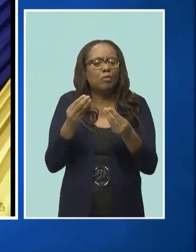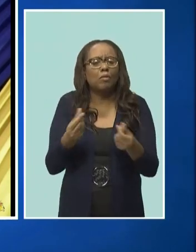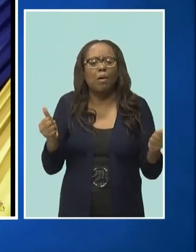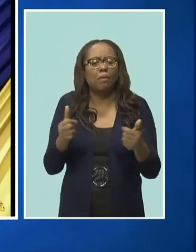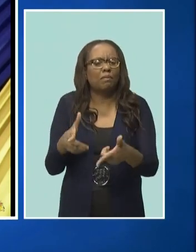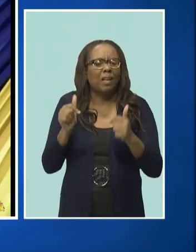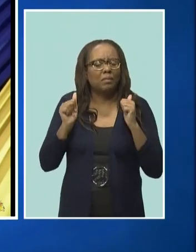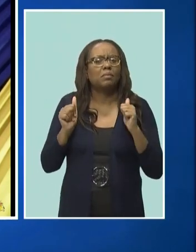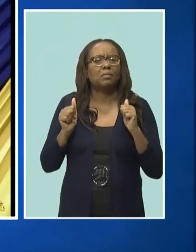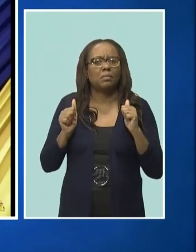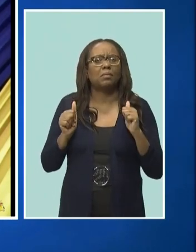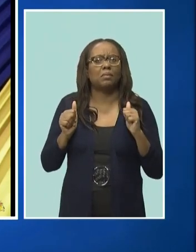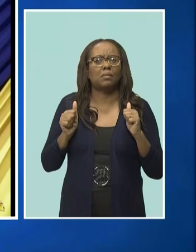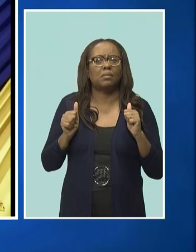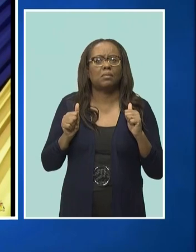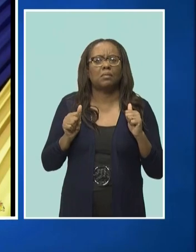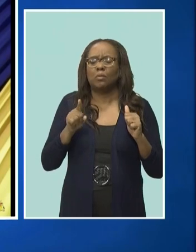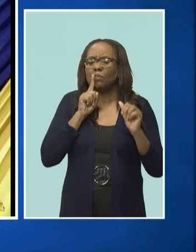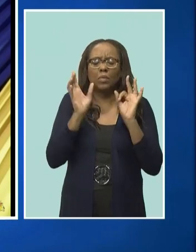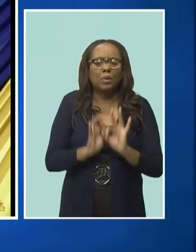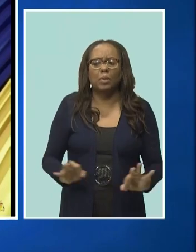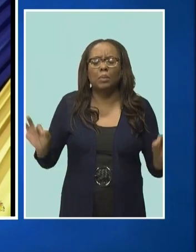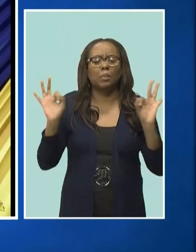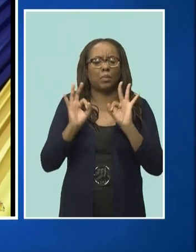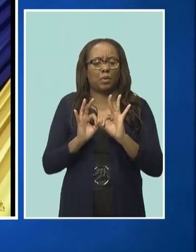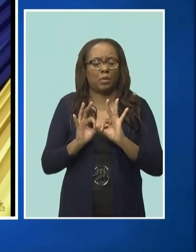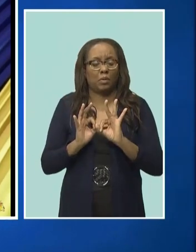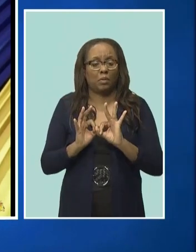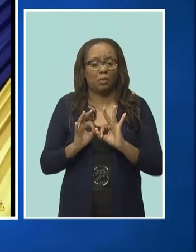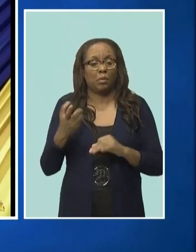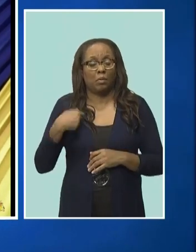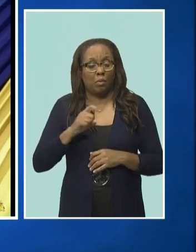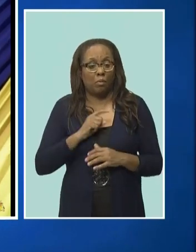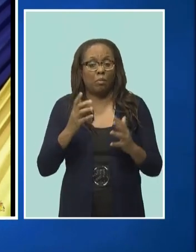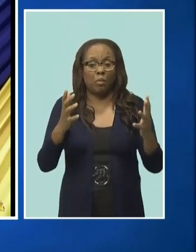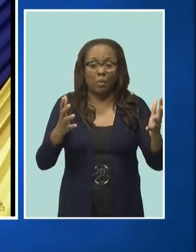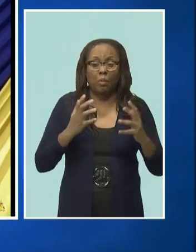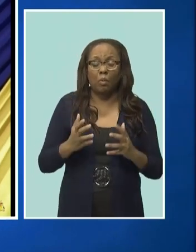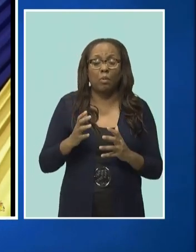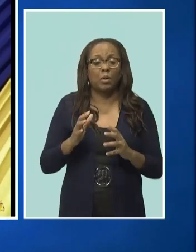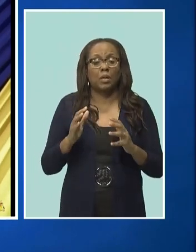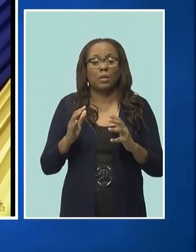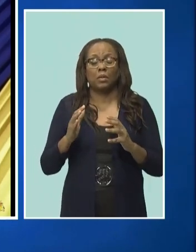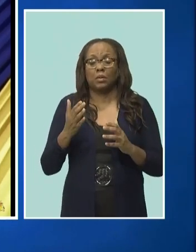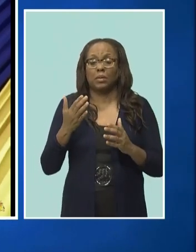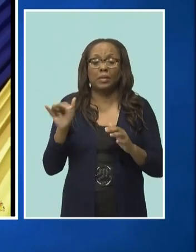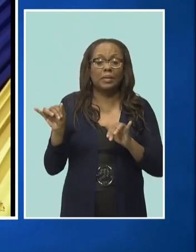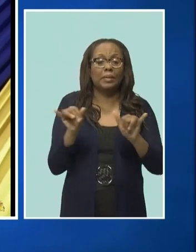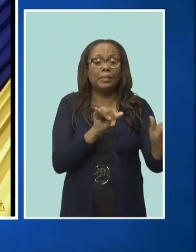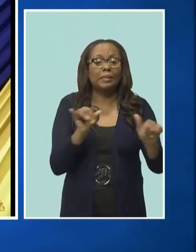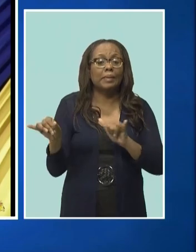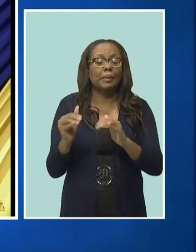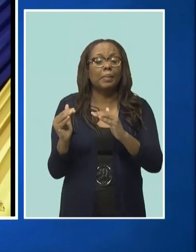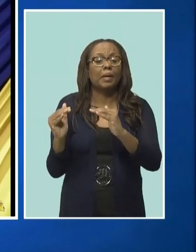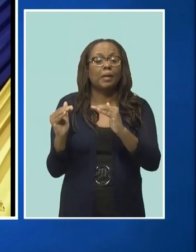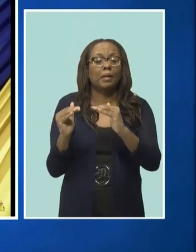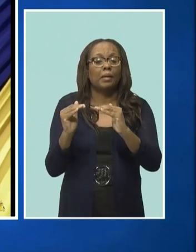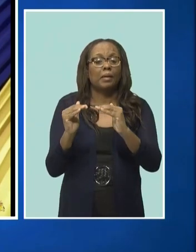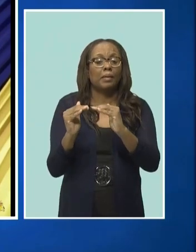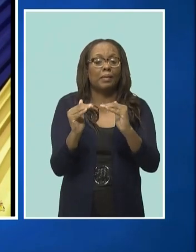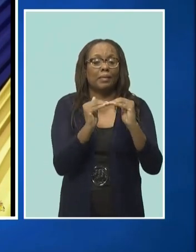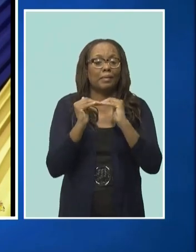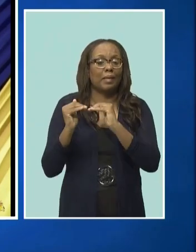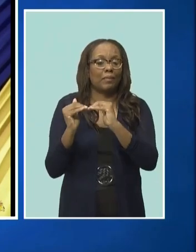time is absolutely essential if we are going to get the same level of investment that I spoke about just now